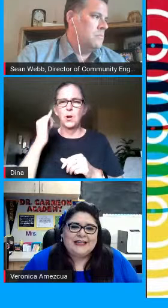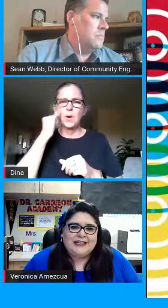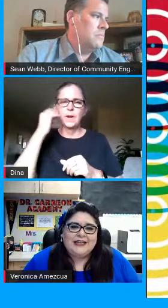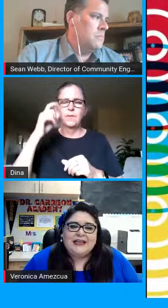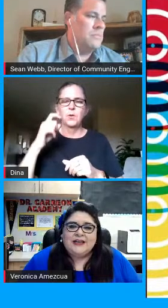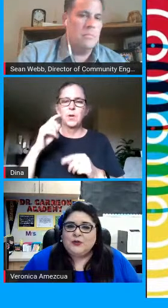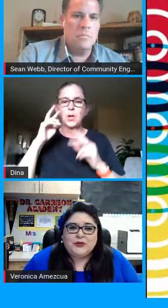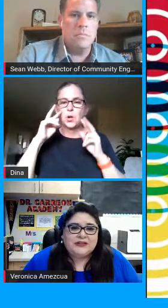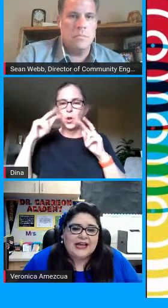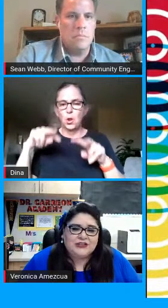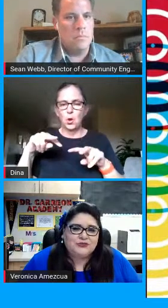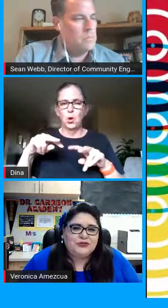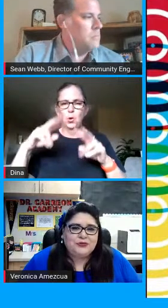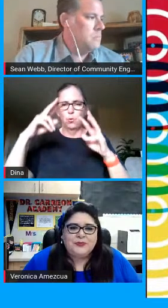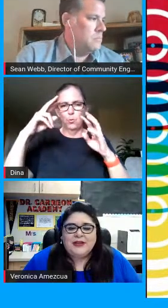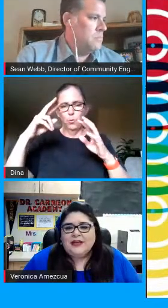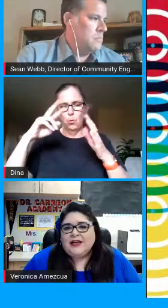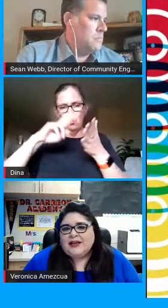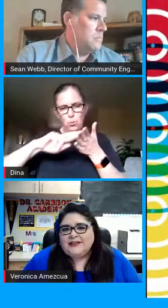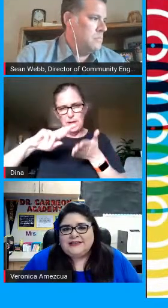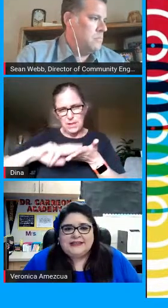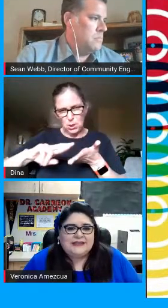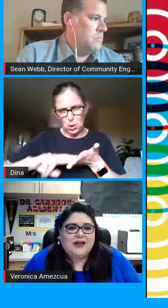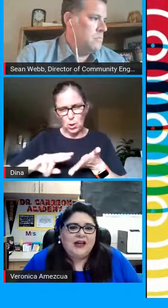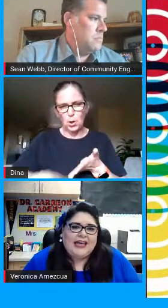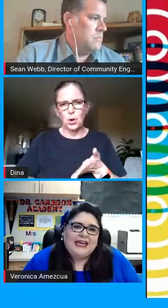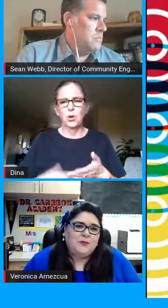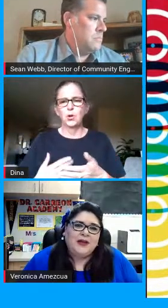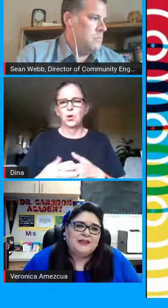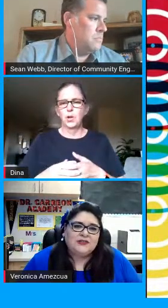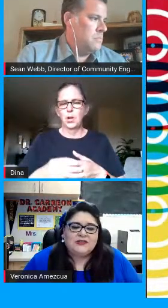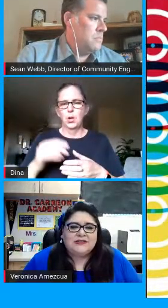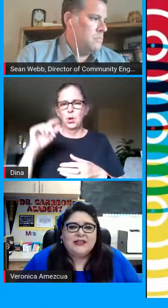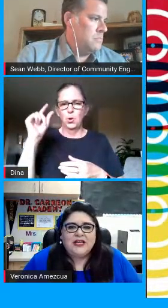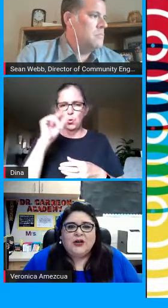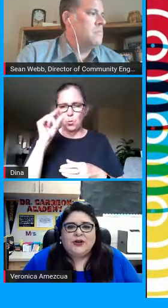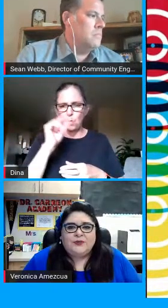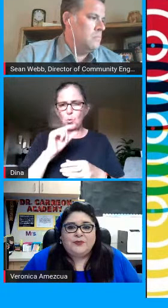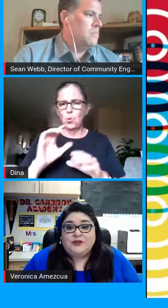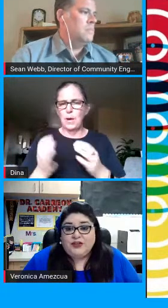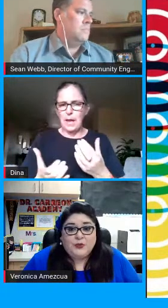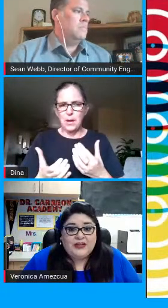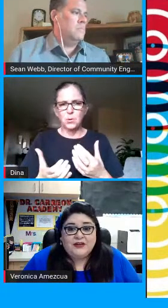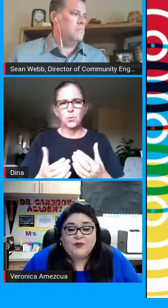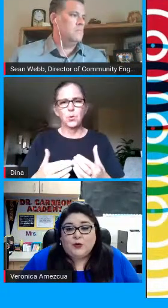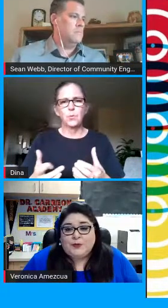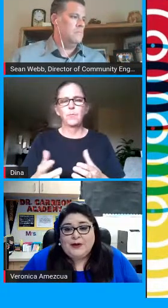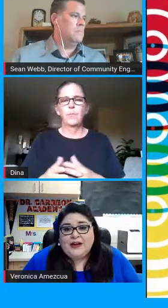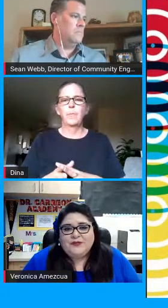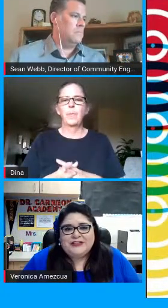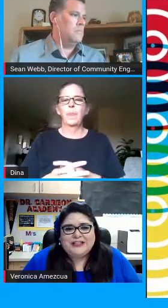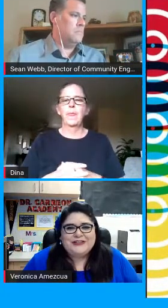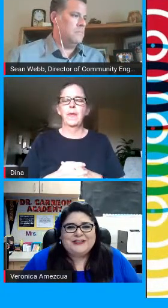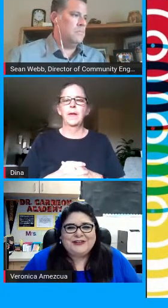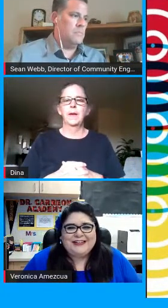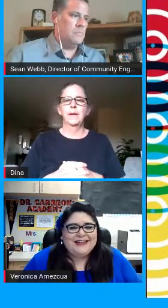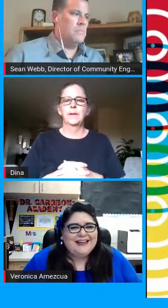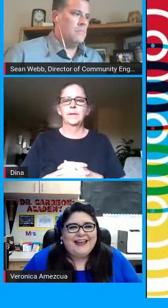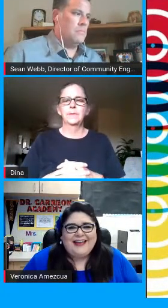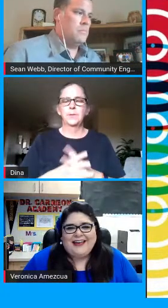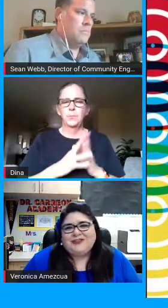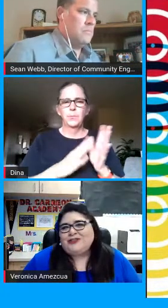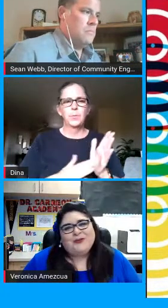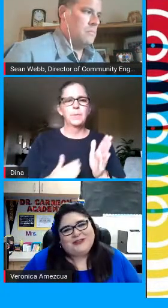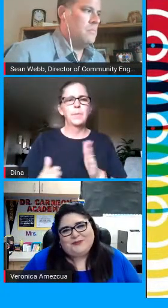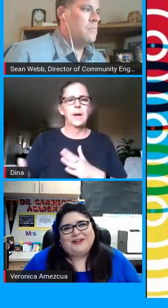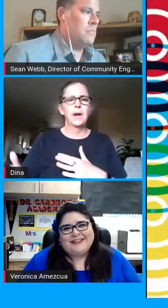assigned in google classroom uh seesaw ed puzzles uh reviewing or preparing for synchronous learning